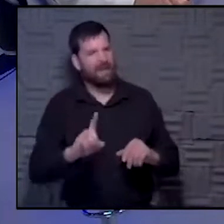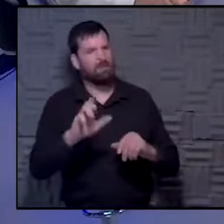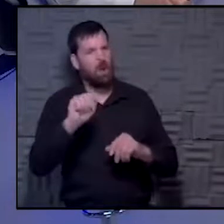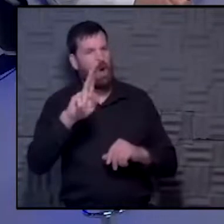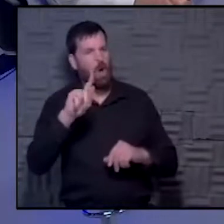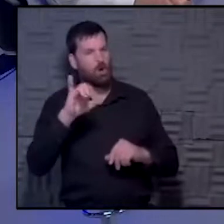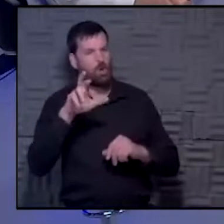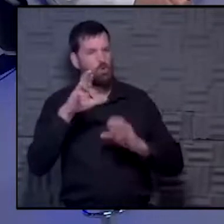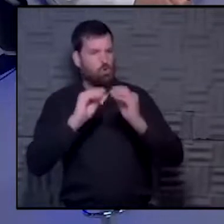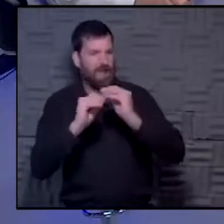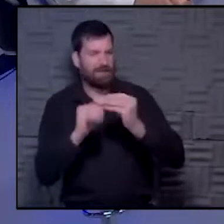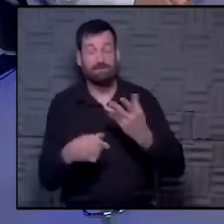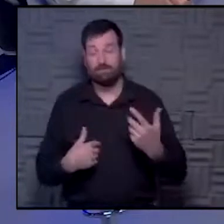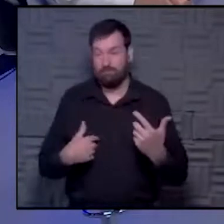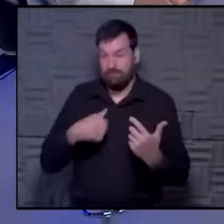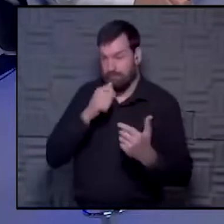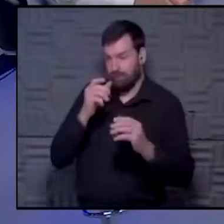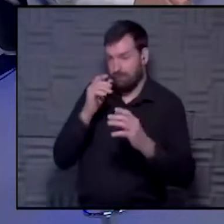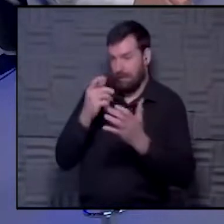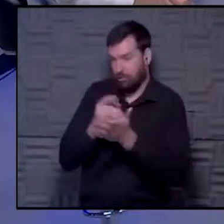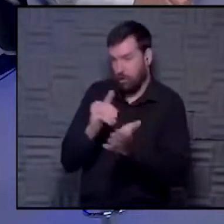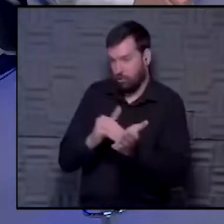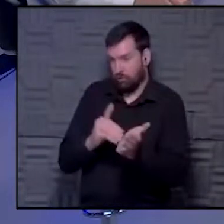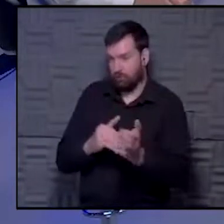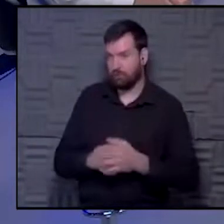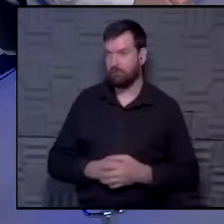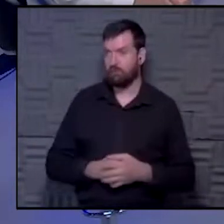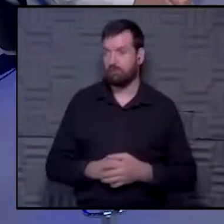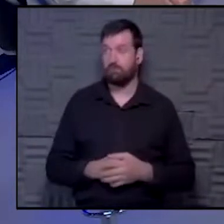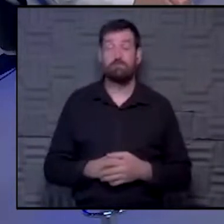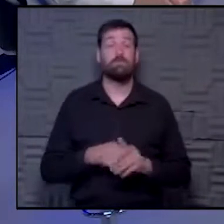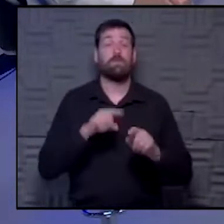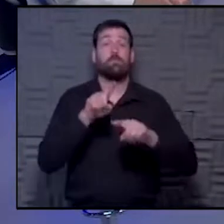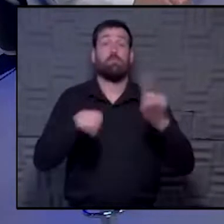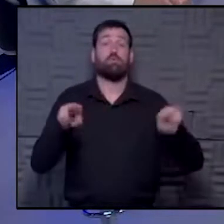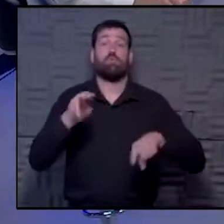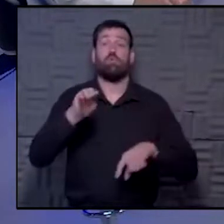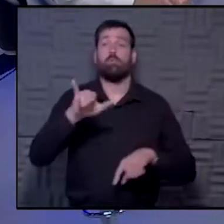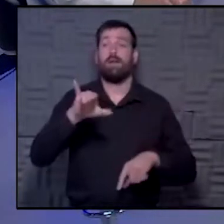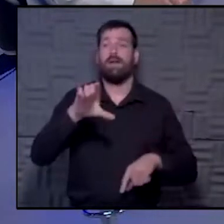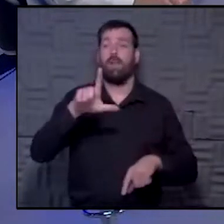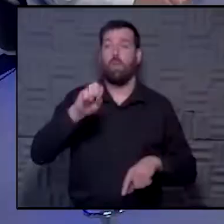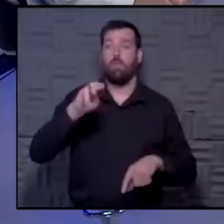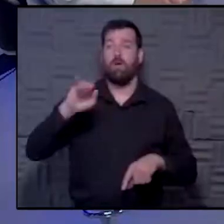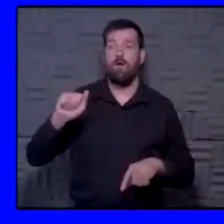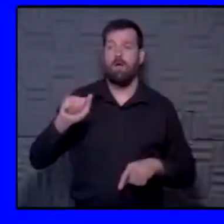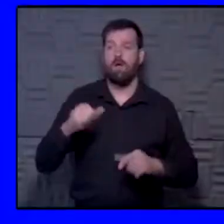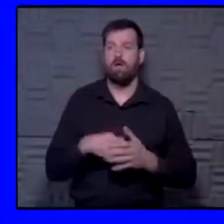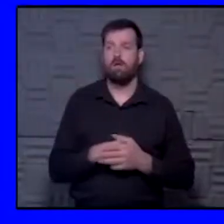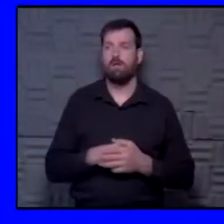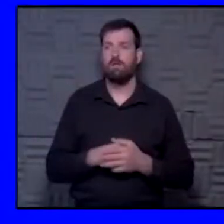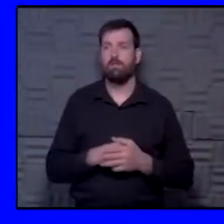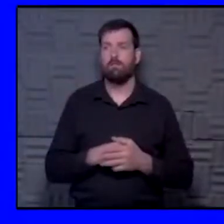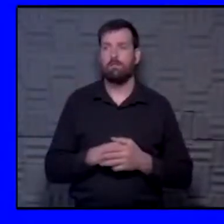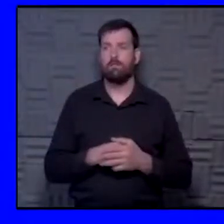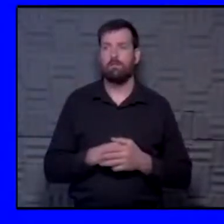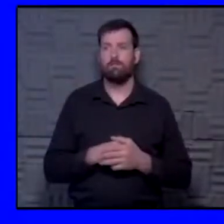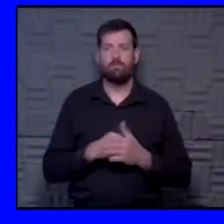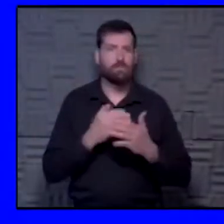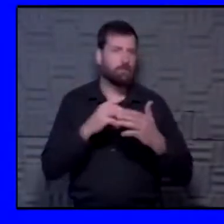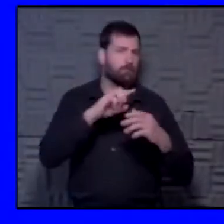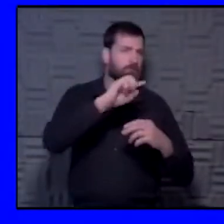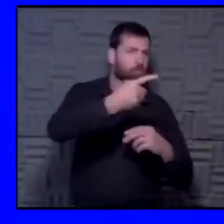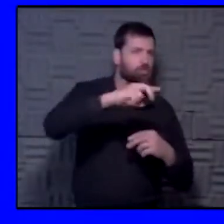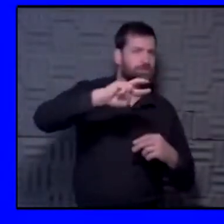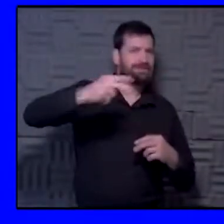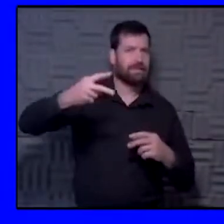doctor, so I just read what it writes. So multiple myeloma. So, you know, was it after the first or